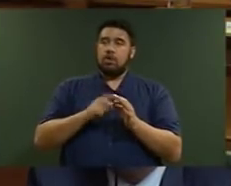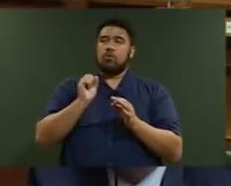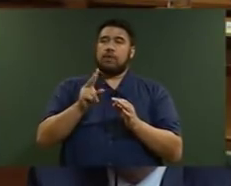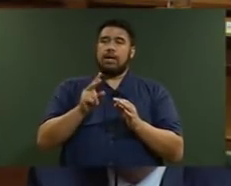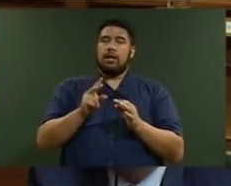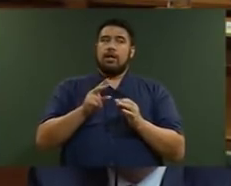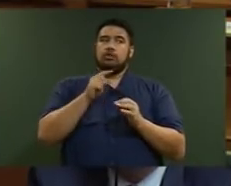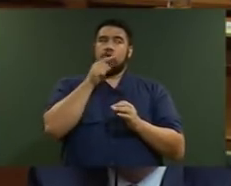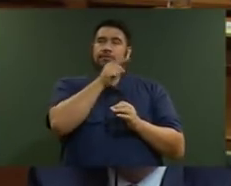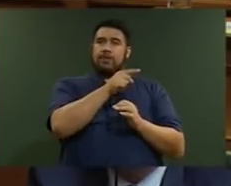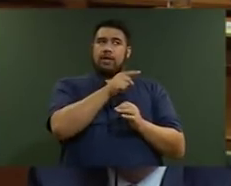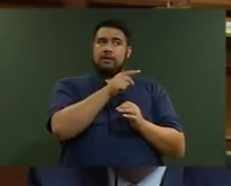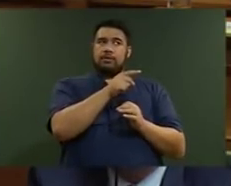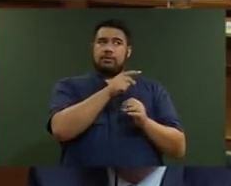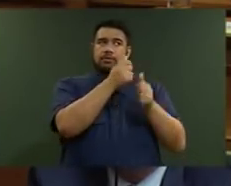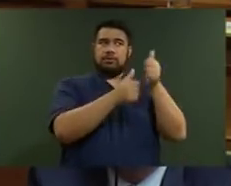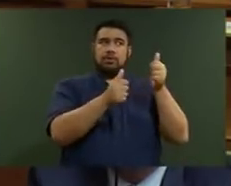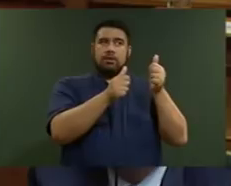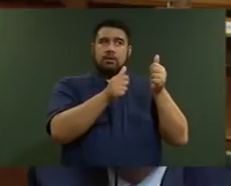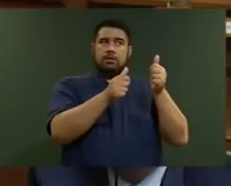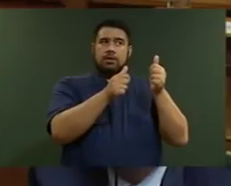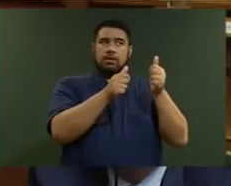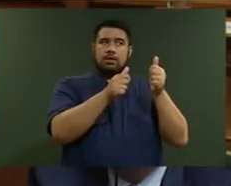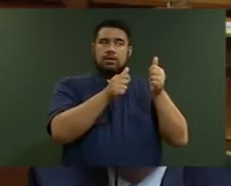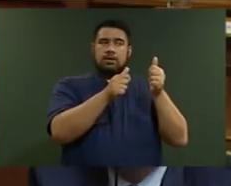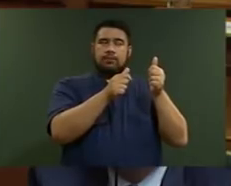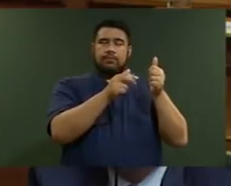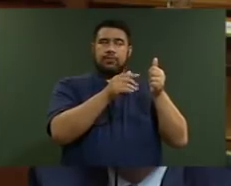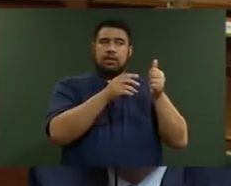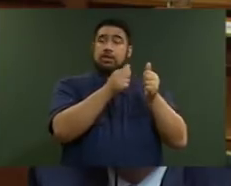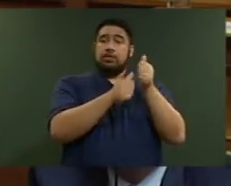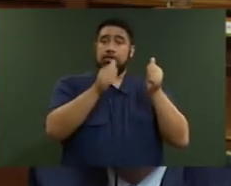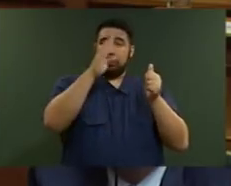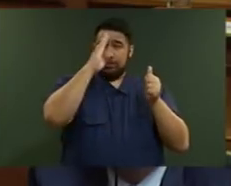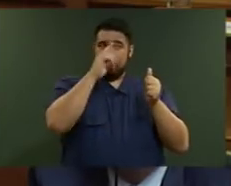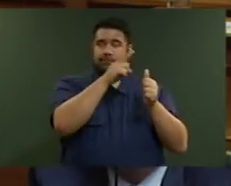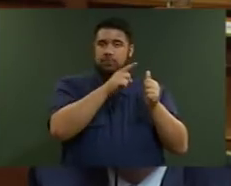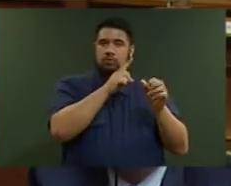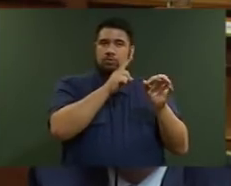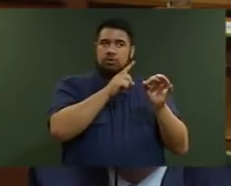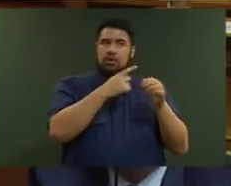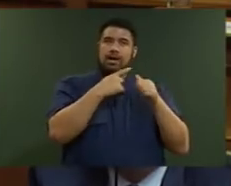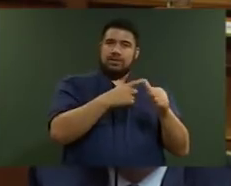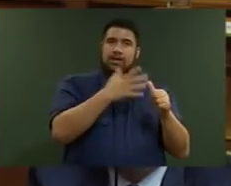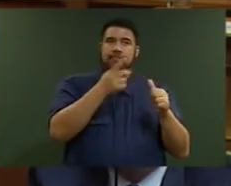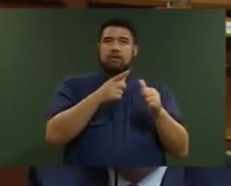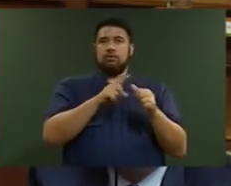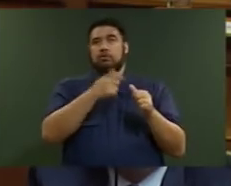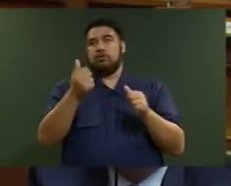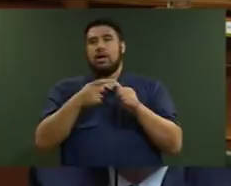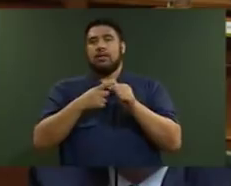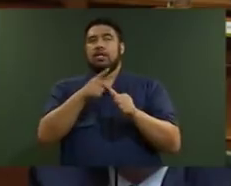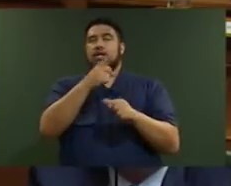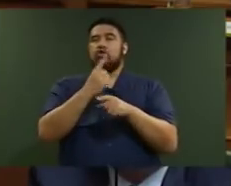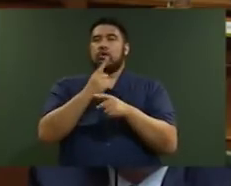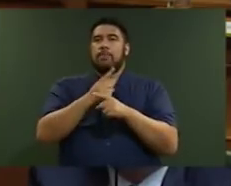comment to the same committee, quote, pretty hard to imagine that anyone is taking wholly a grant from the public purse that there shouldn't be full